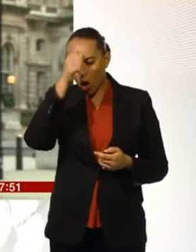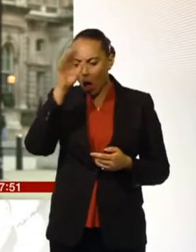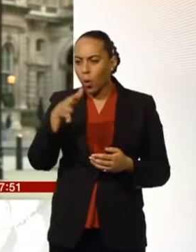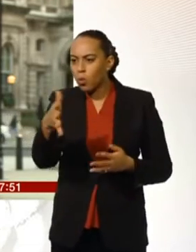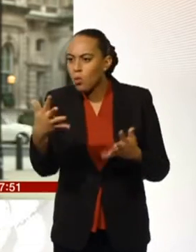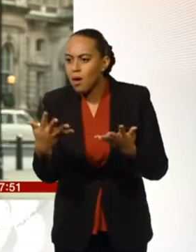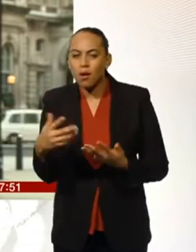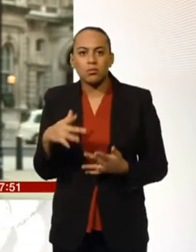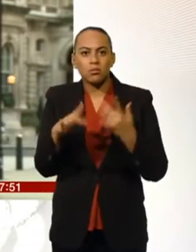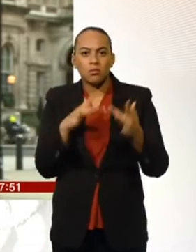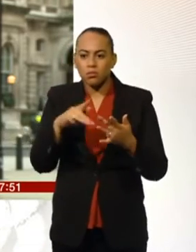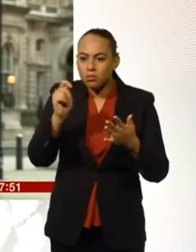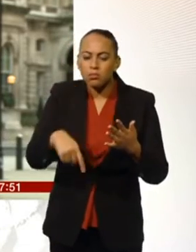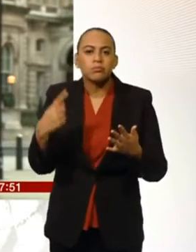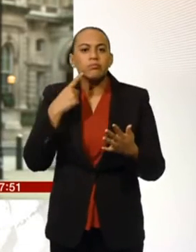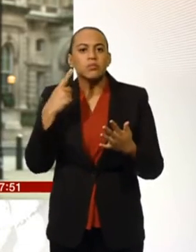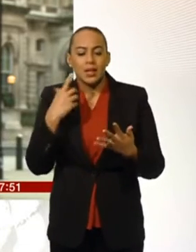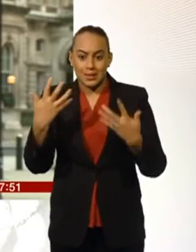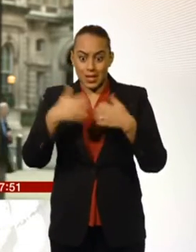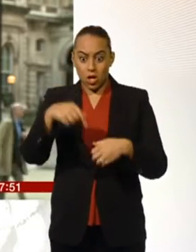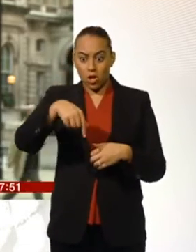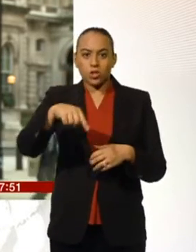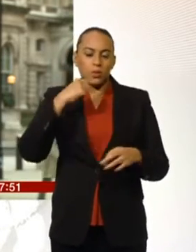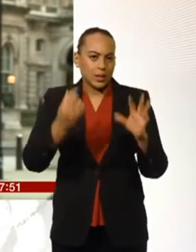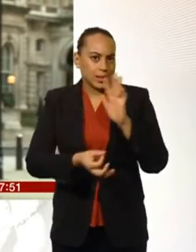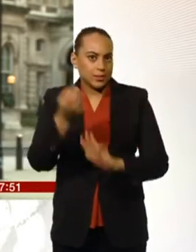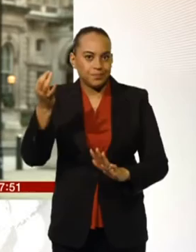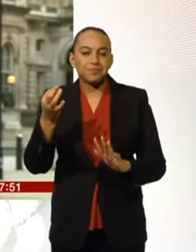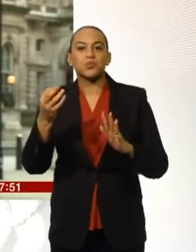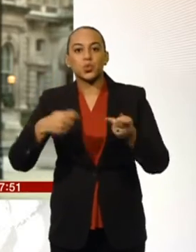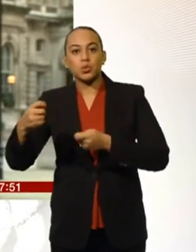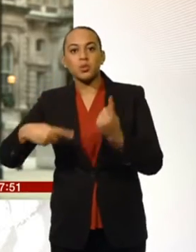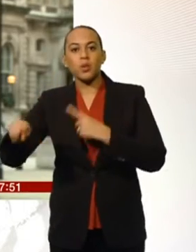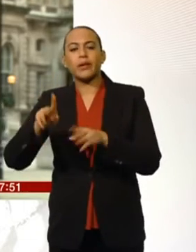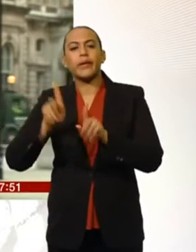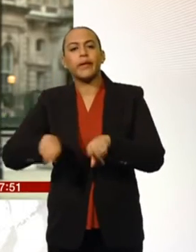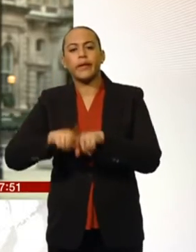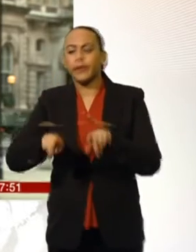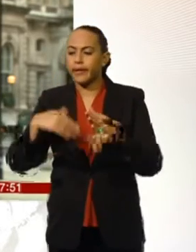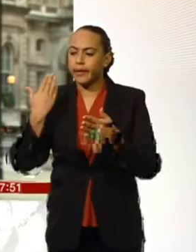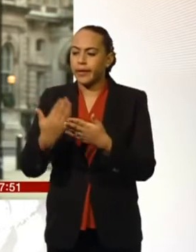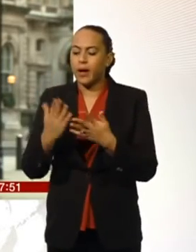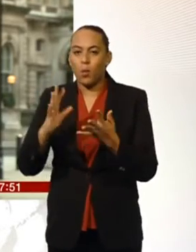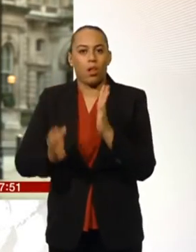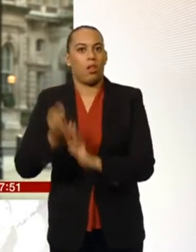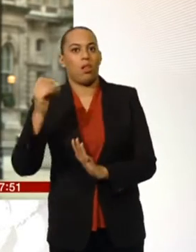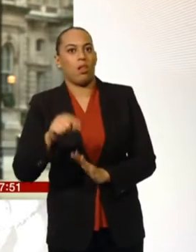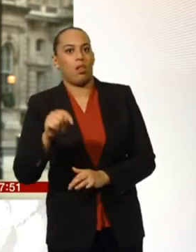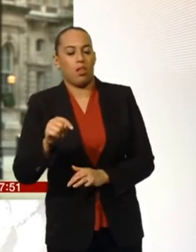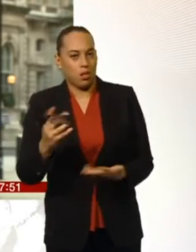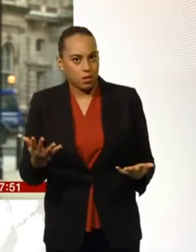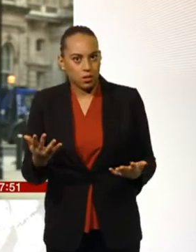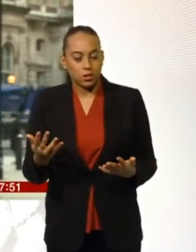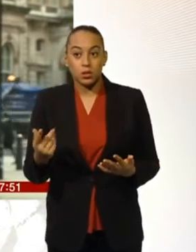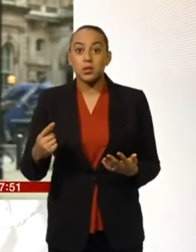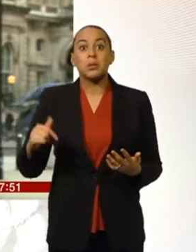And I think technology is going to be one of the tools that retailers use to drive ahead on convenience. So our big supermarket